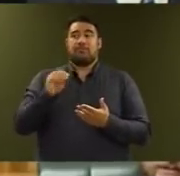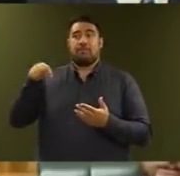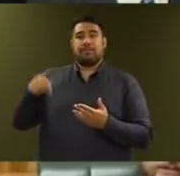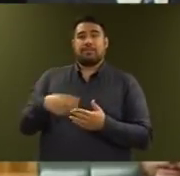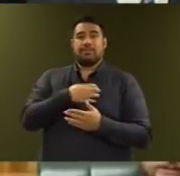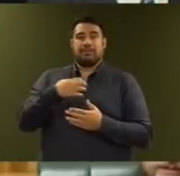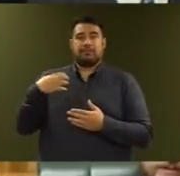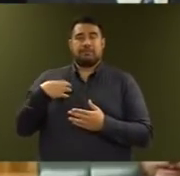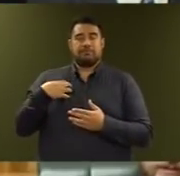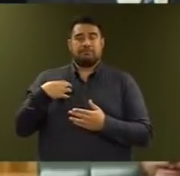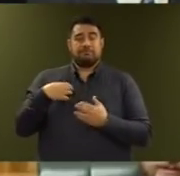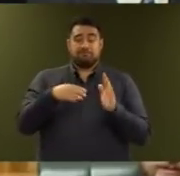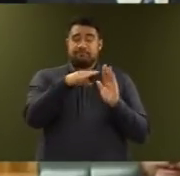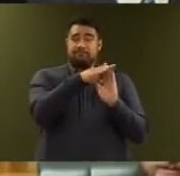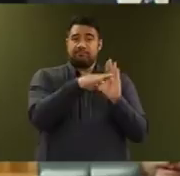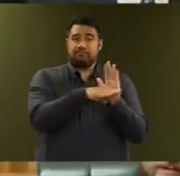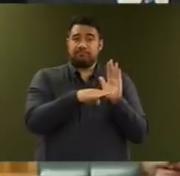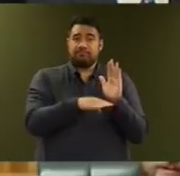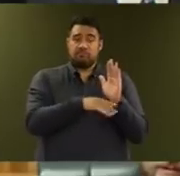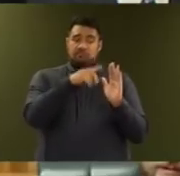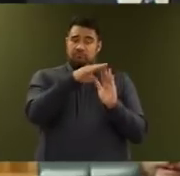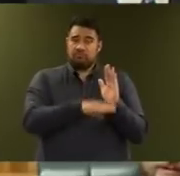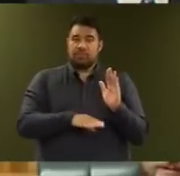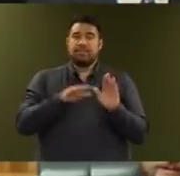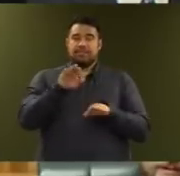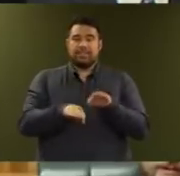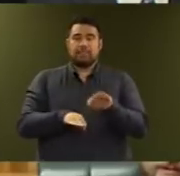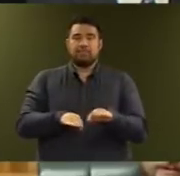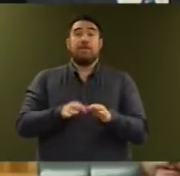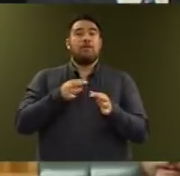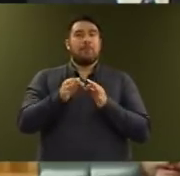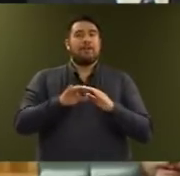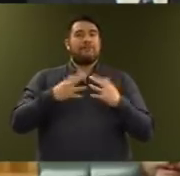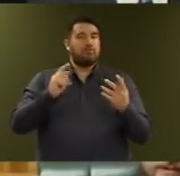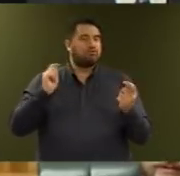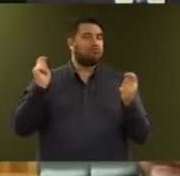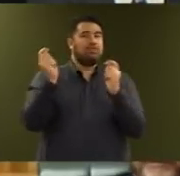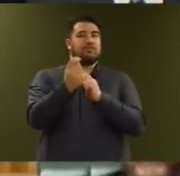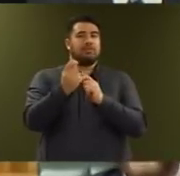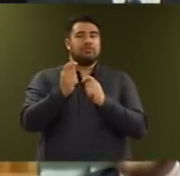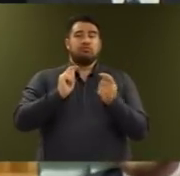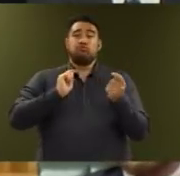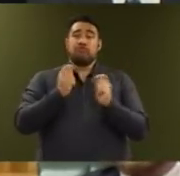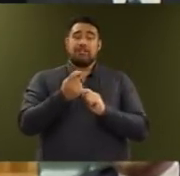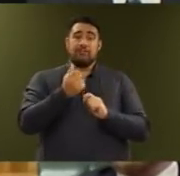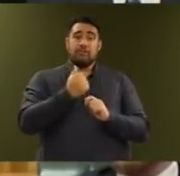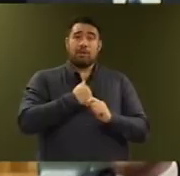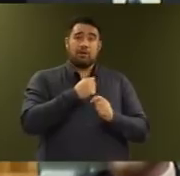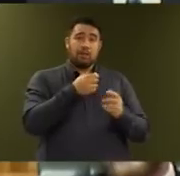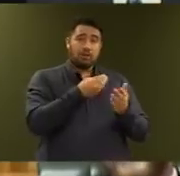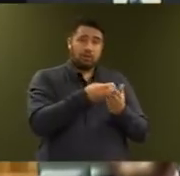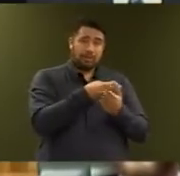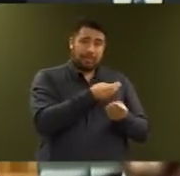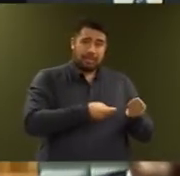the first steps in a plan for transformation. A transformation of our economy, a transformation of our public